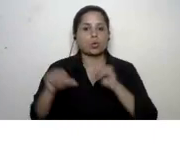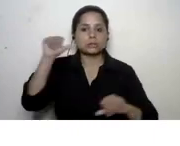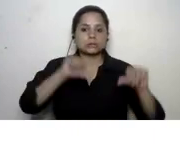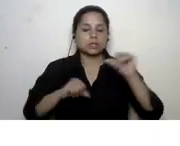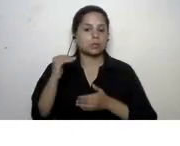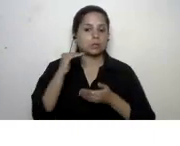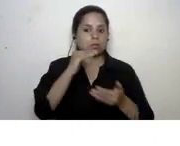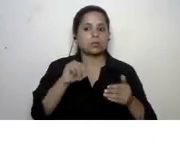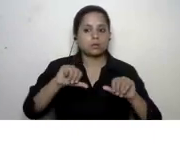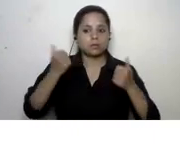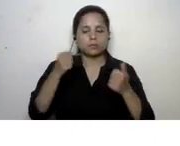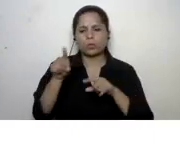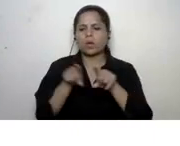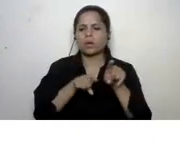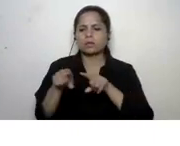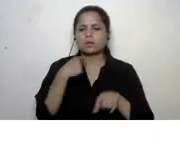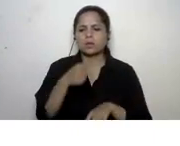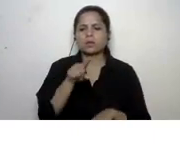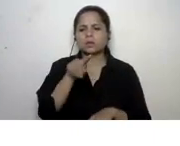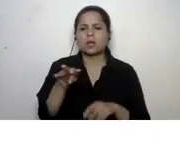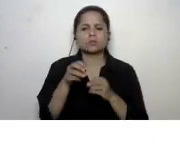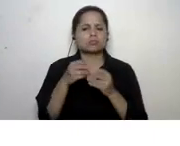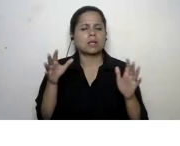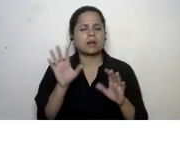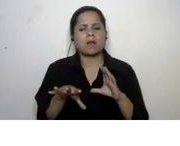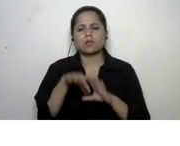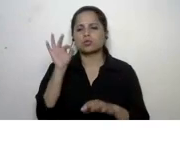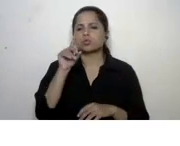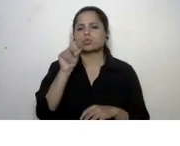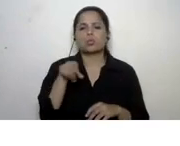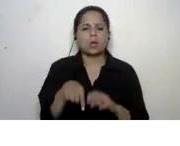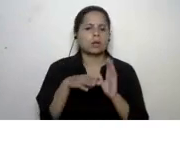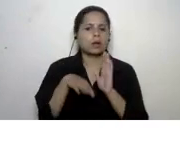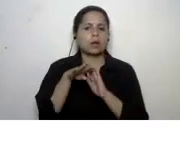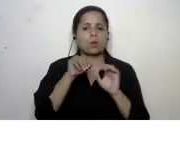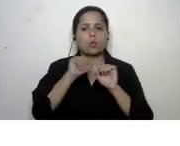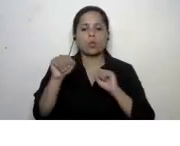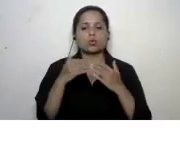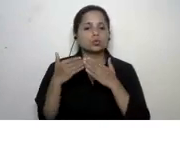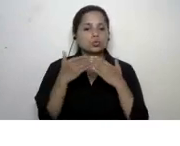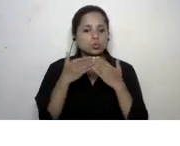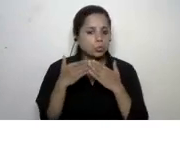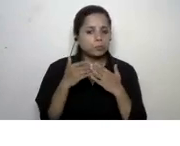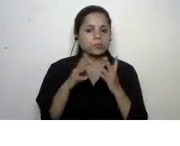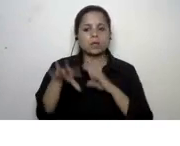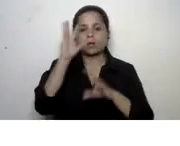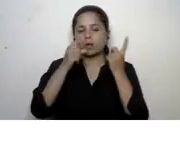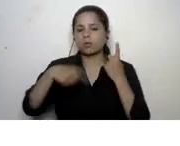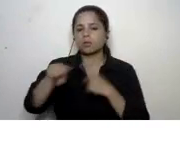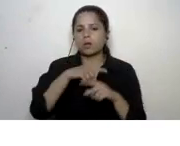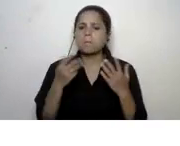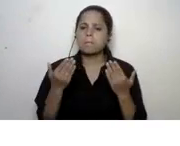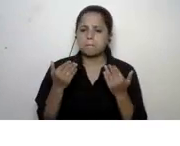this is just one example out of thousands of examples so in at your level within the school within the learners it is possible